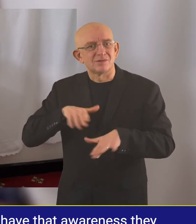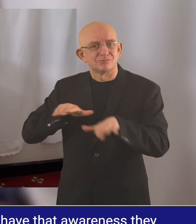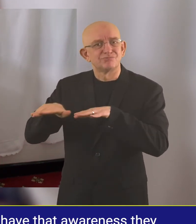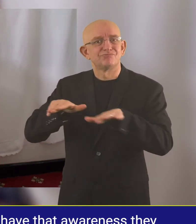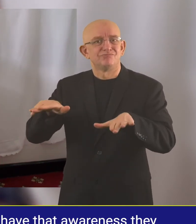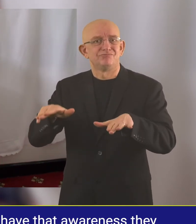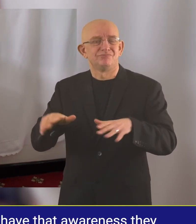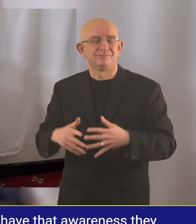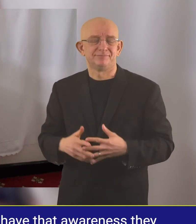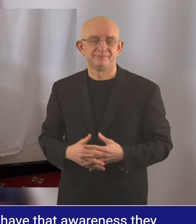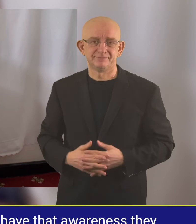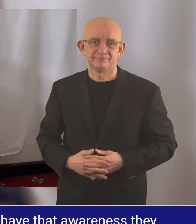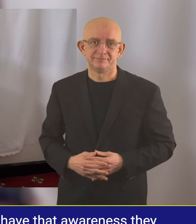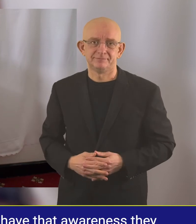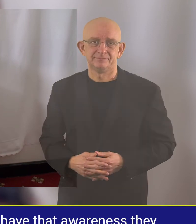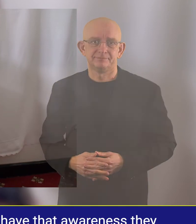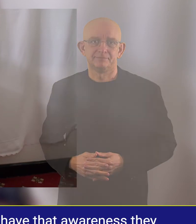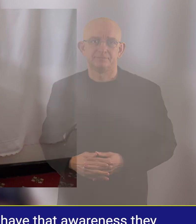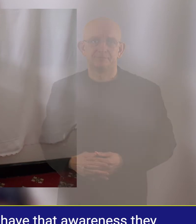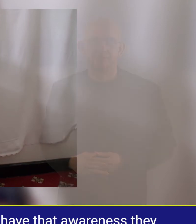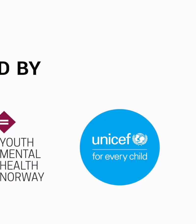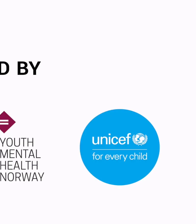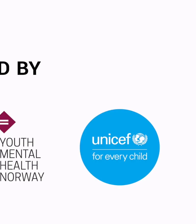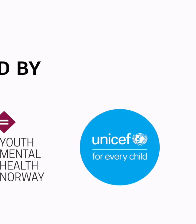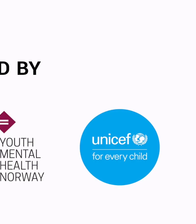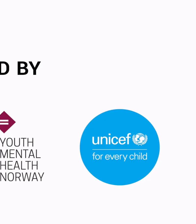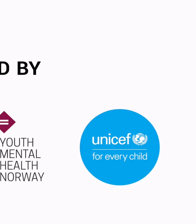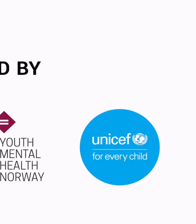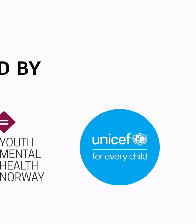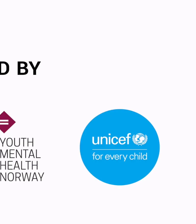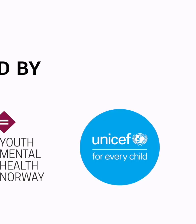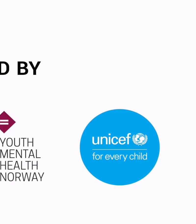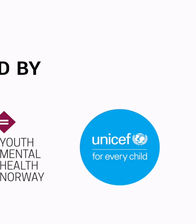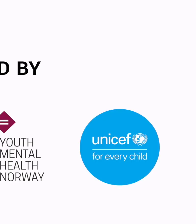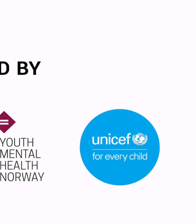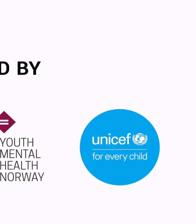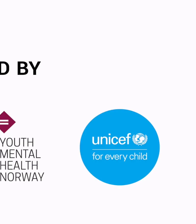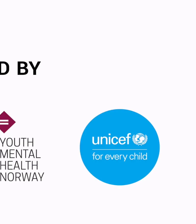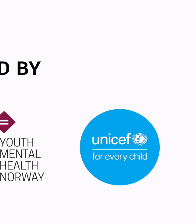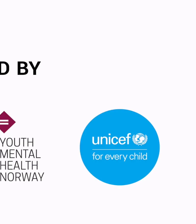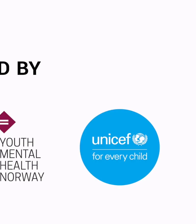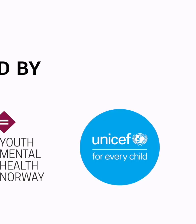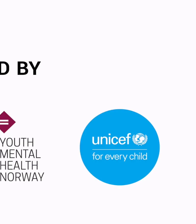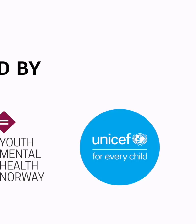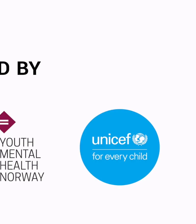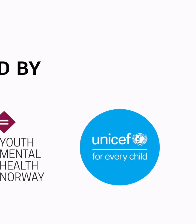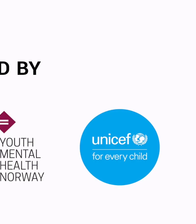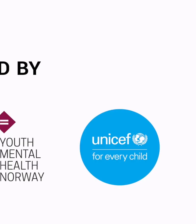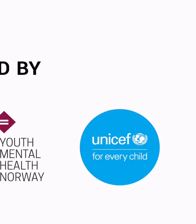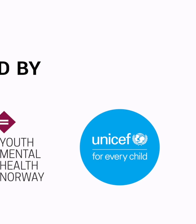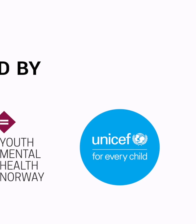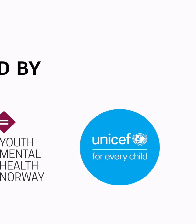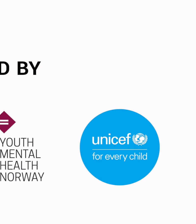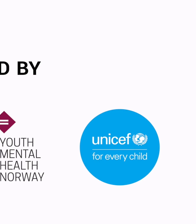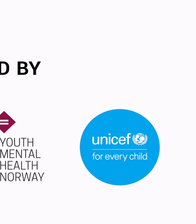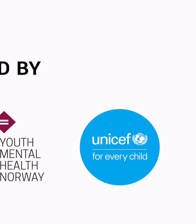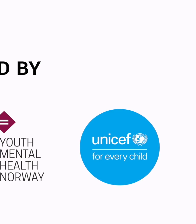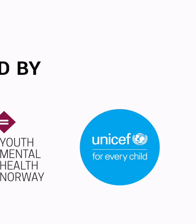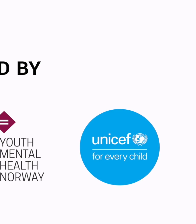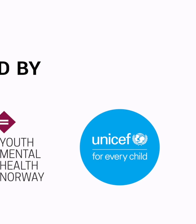awarenesses through trainings and workshops. Presented by International Disability Alliance.